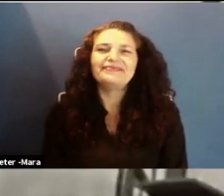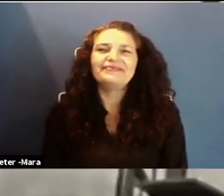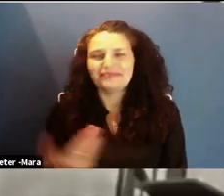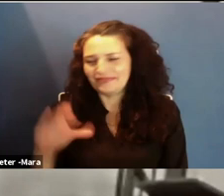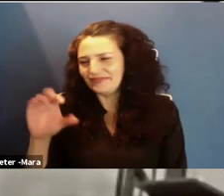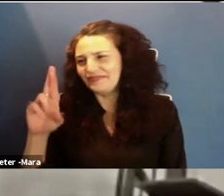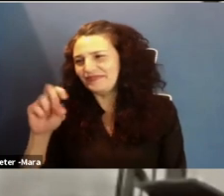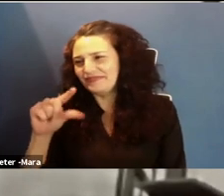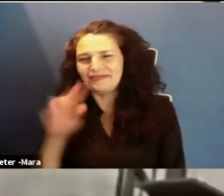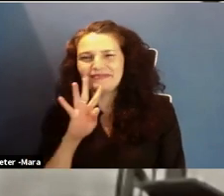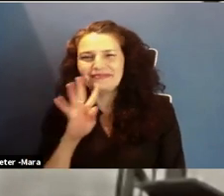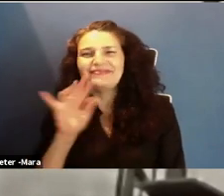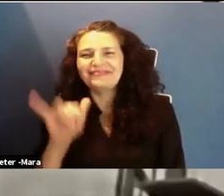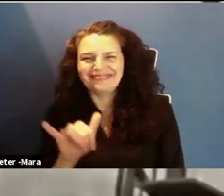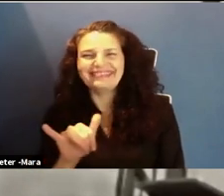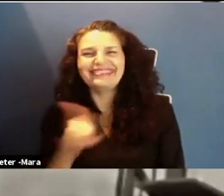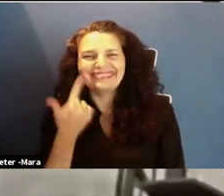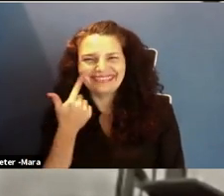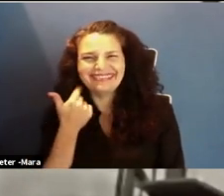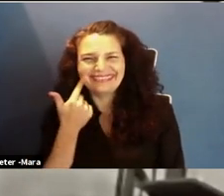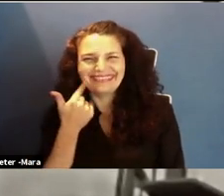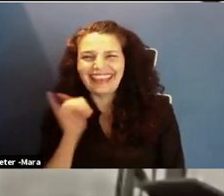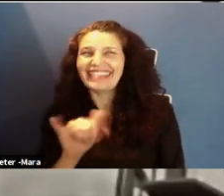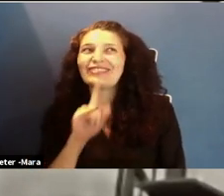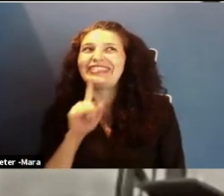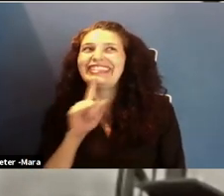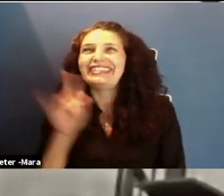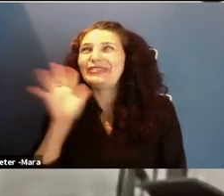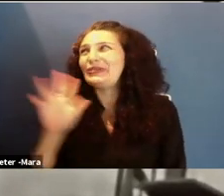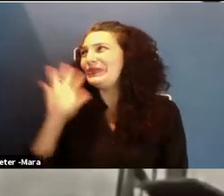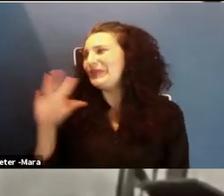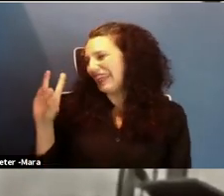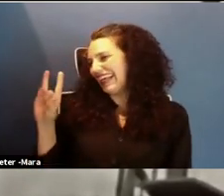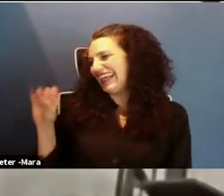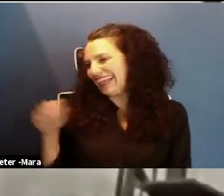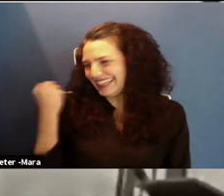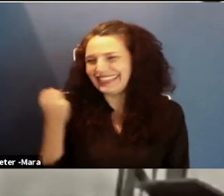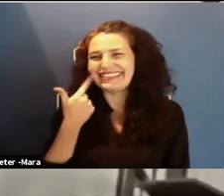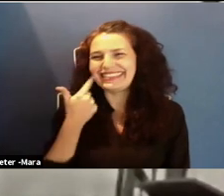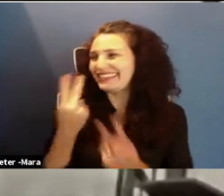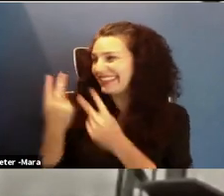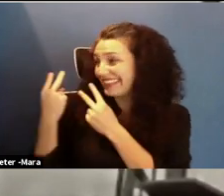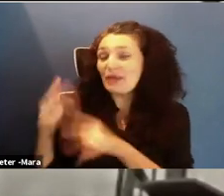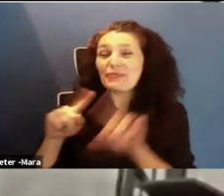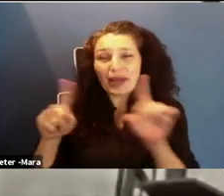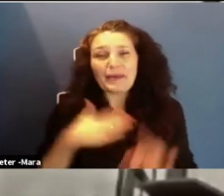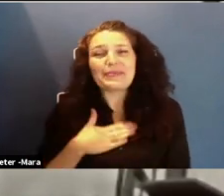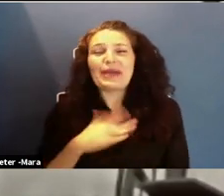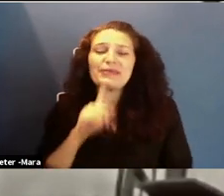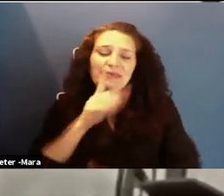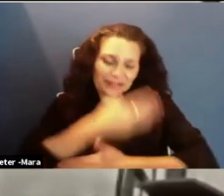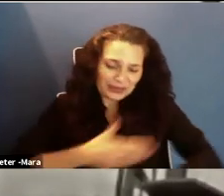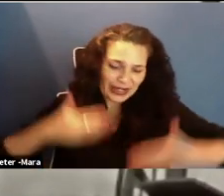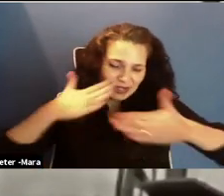Yes, as someone remarked, that's very 80s. And folks, it's my serious pleasure to